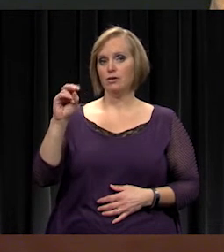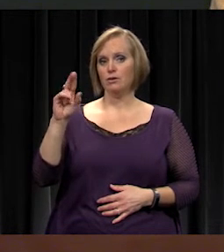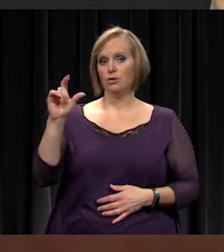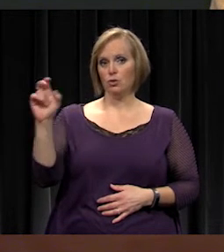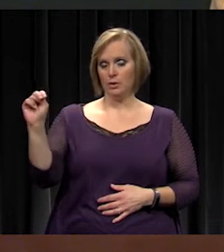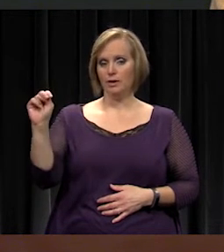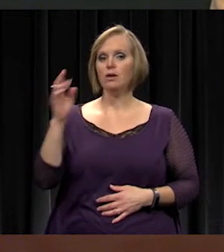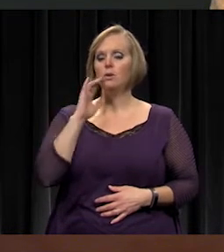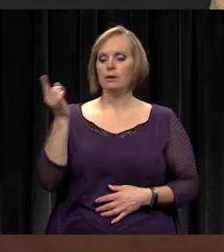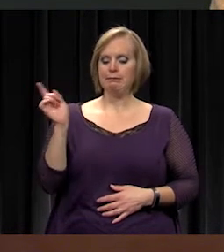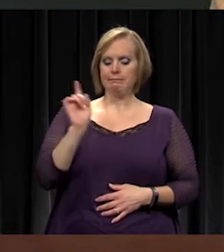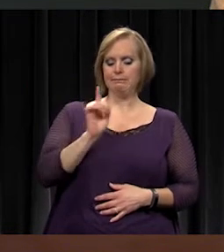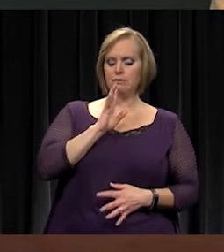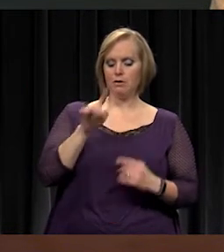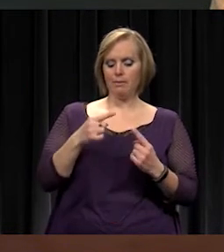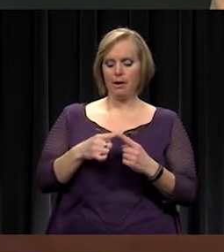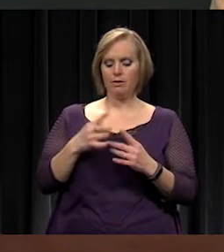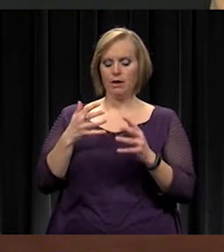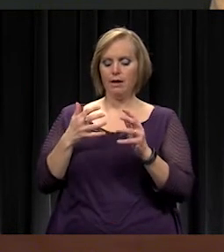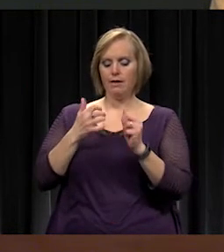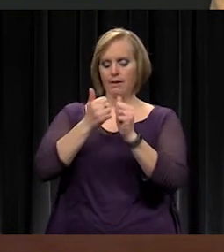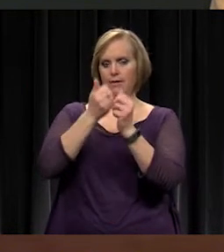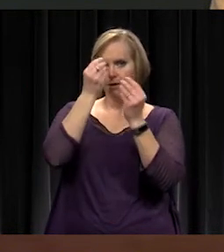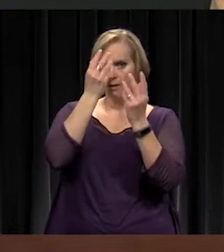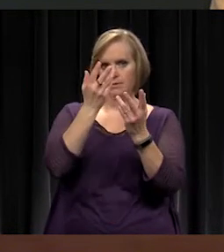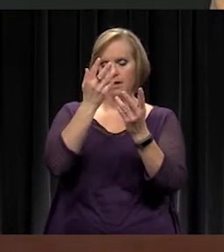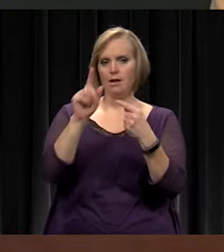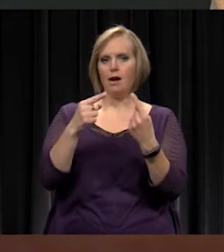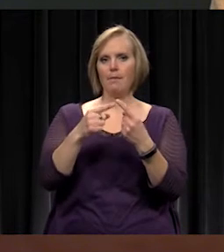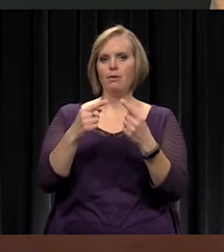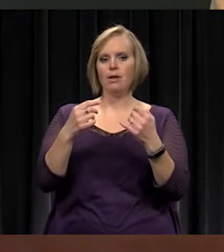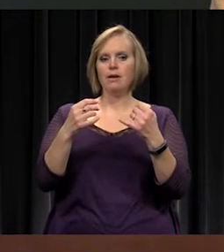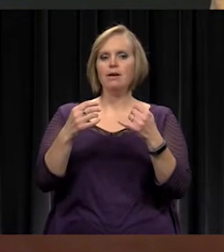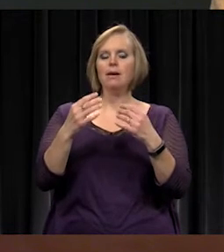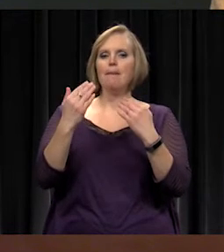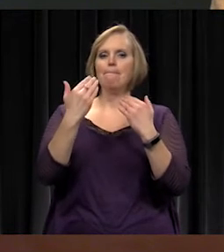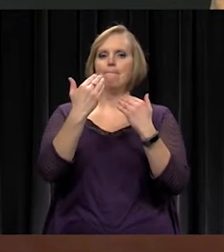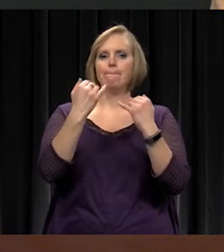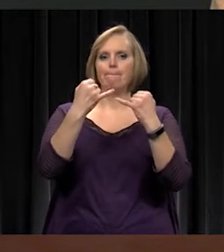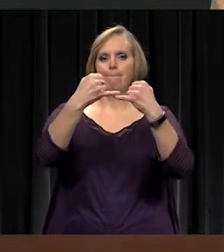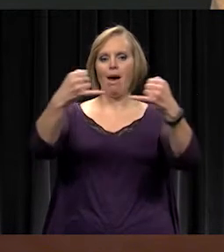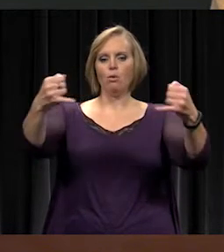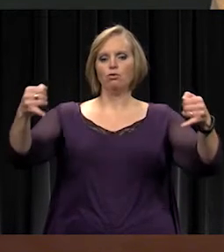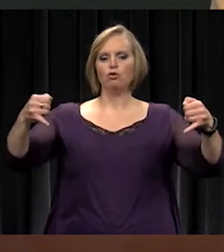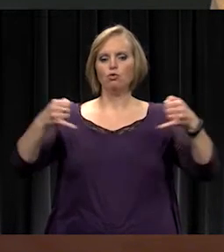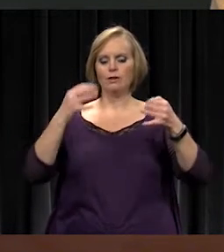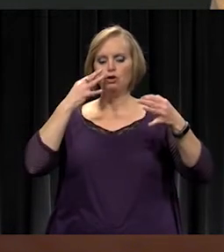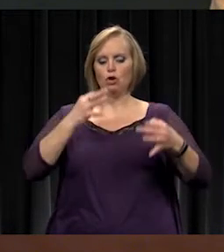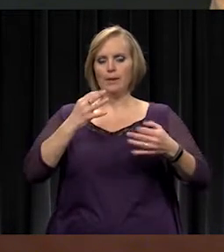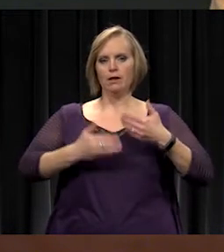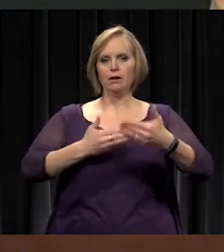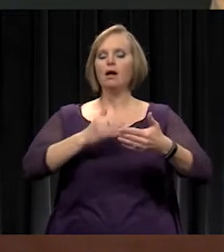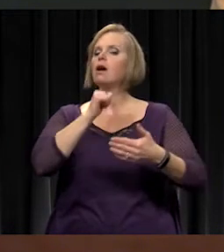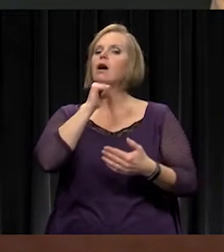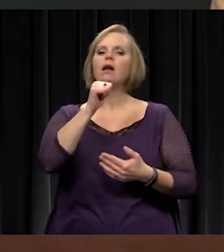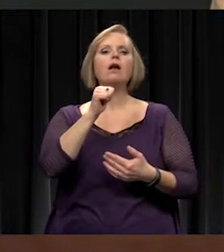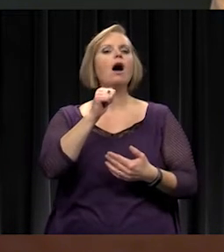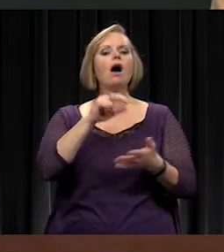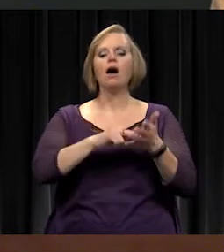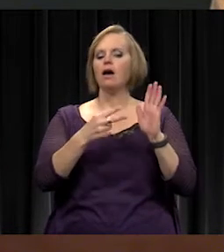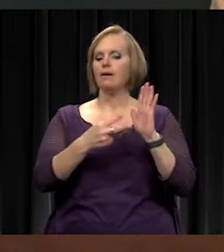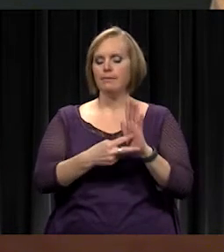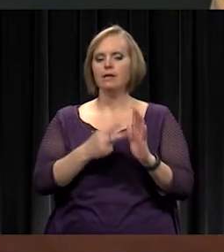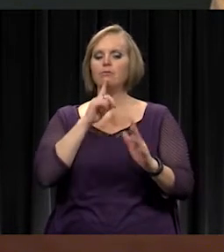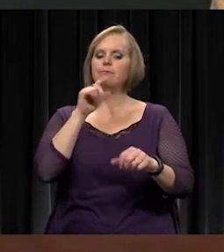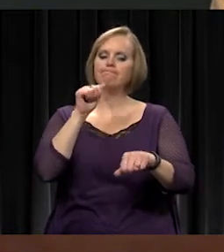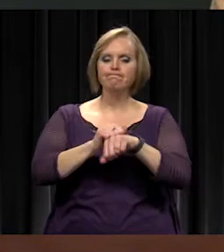talk about the update on boundary determination process. This is not necessarily talking about what the boundaries are going to